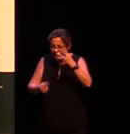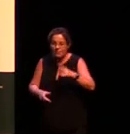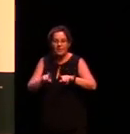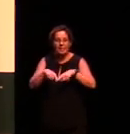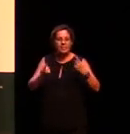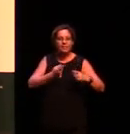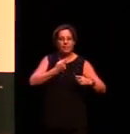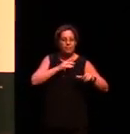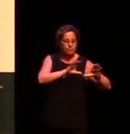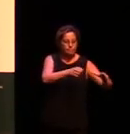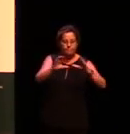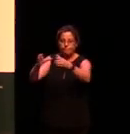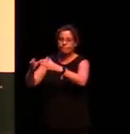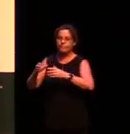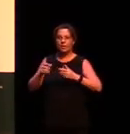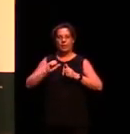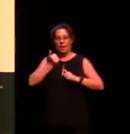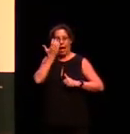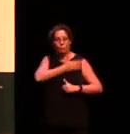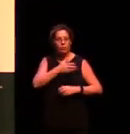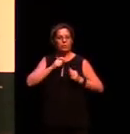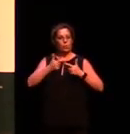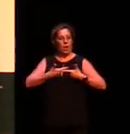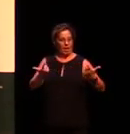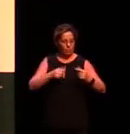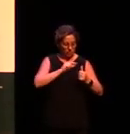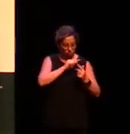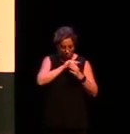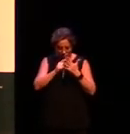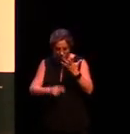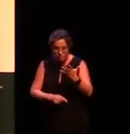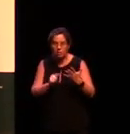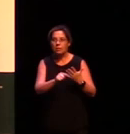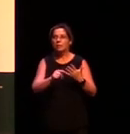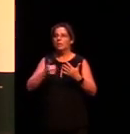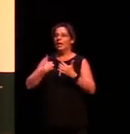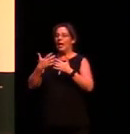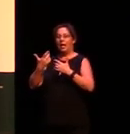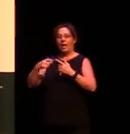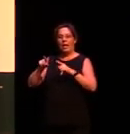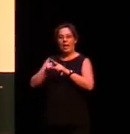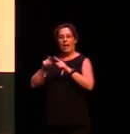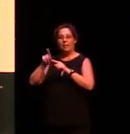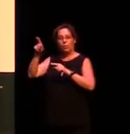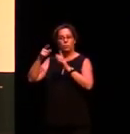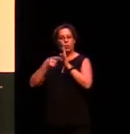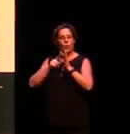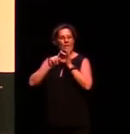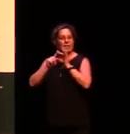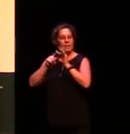and preserve their traditional languages. And she's also worked with the Teetundili language of Timor-Leste.